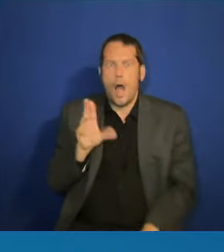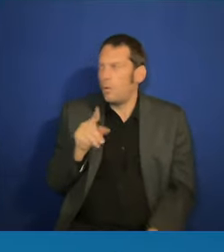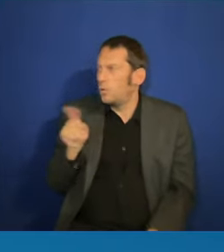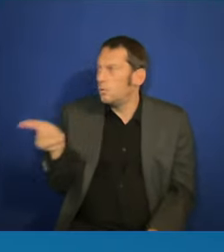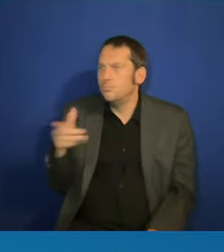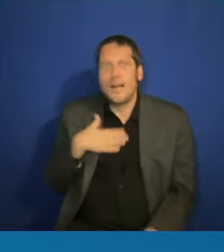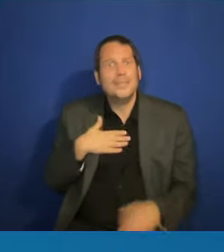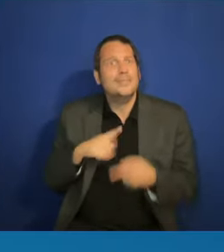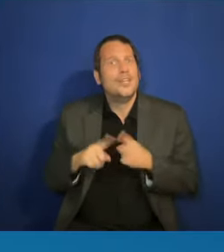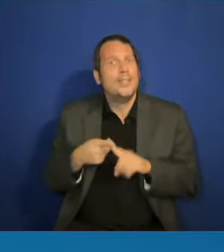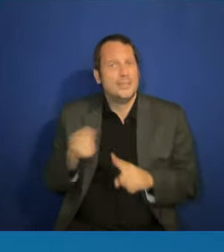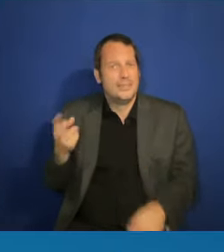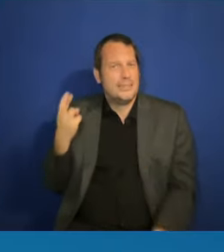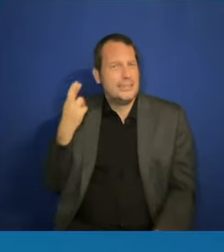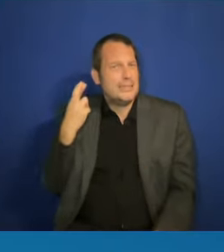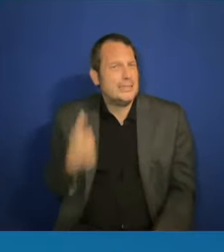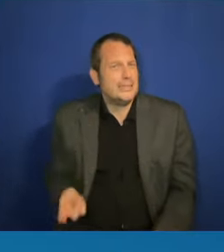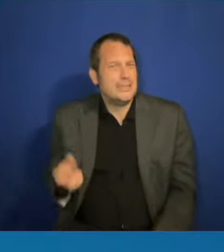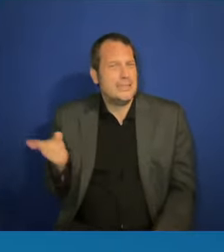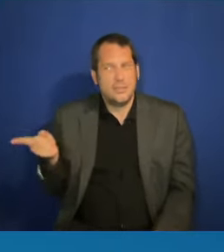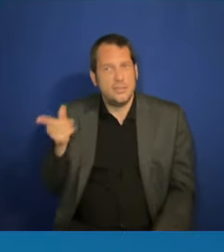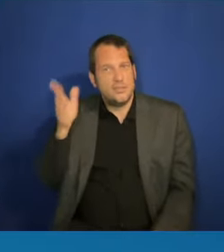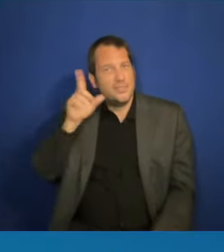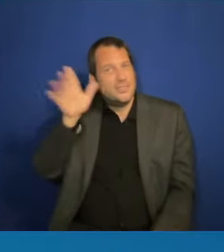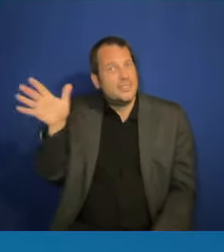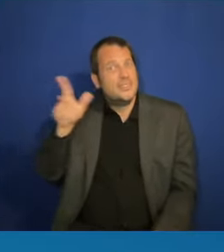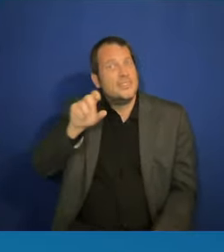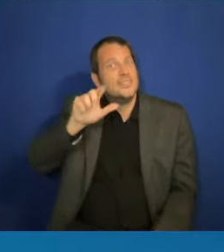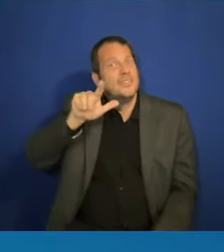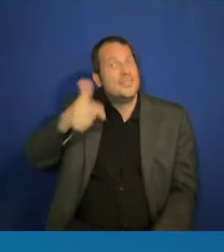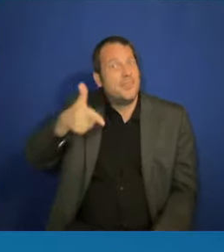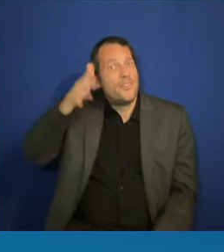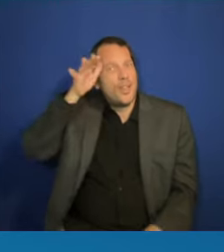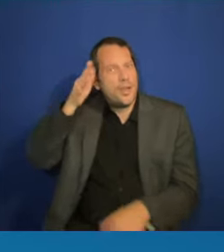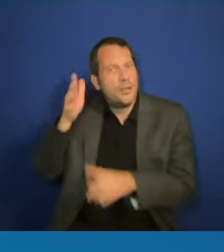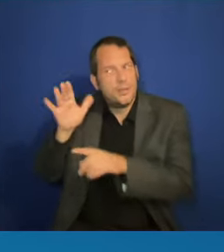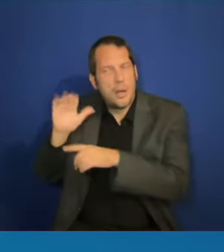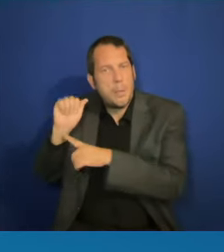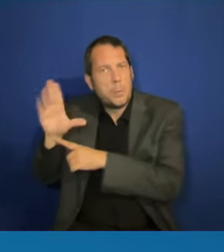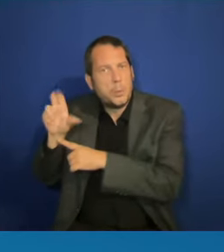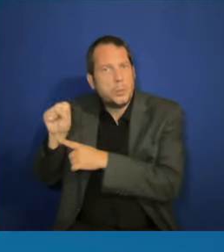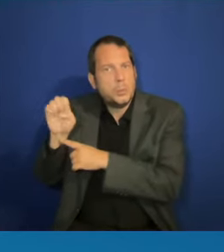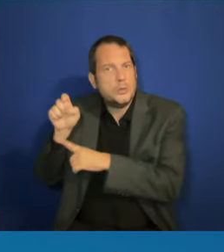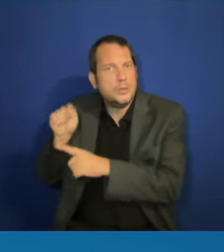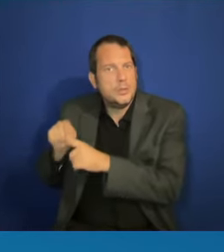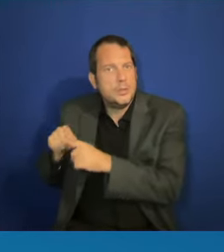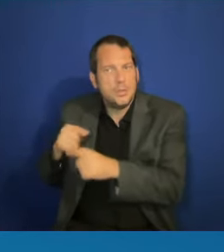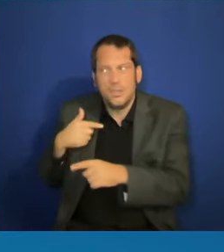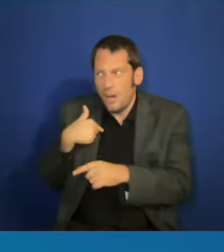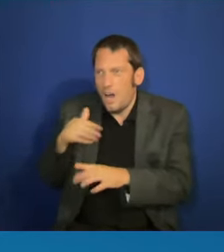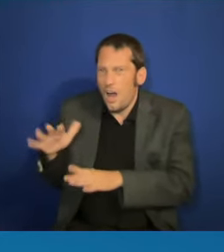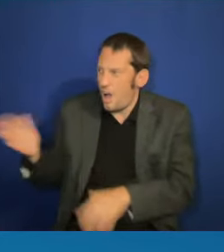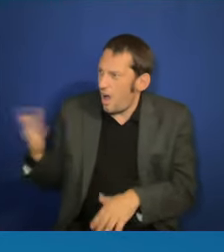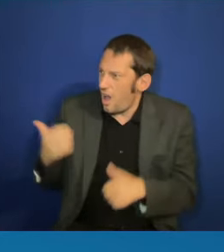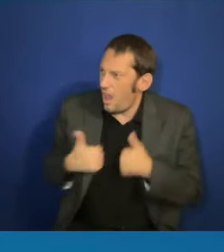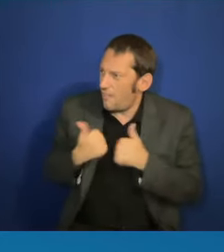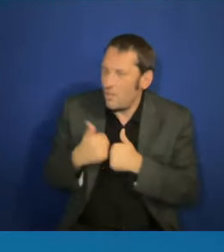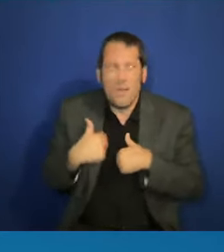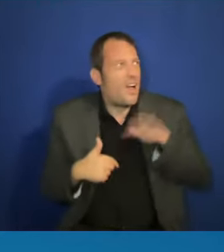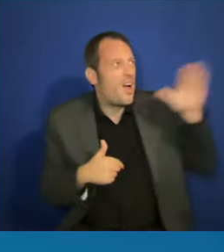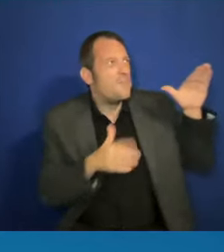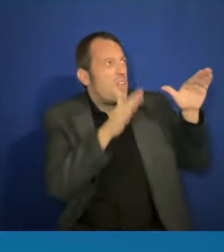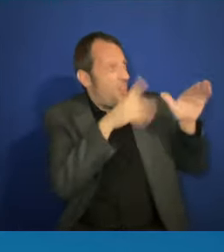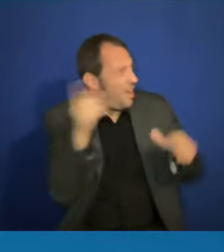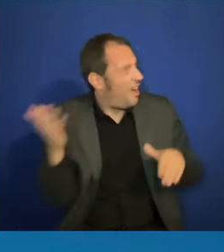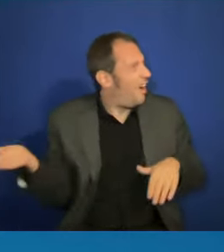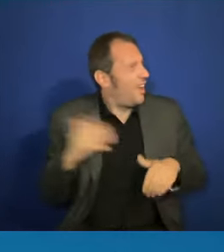And I told her, you have to come live with us. I called my mother. My mother said, yes, she has to come live with us, and she did. So the majority of my career as a